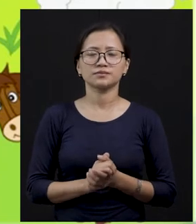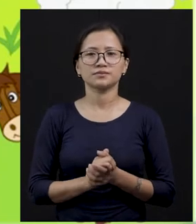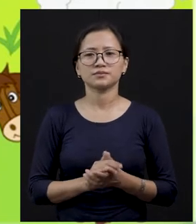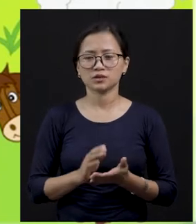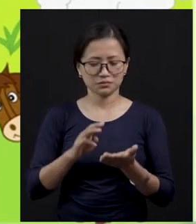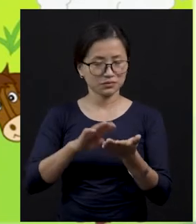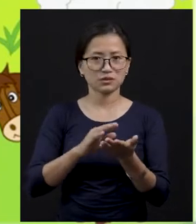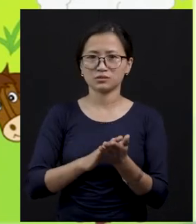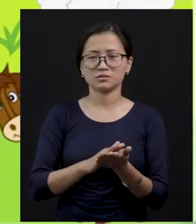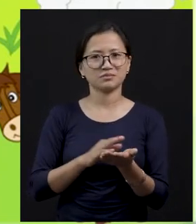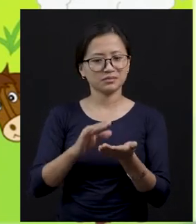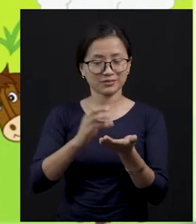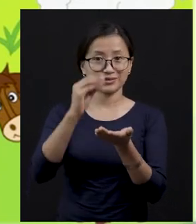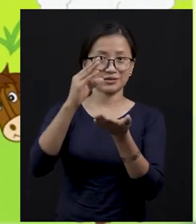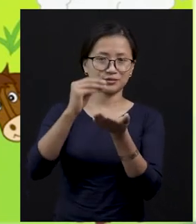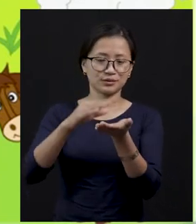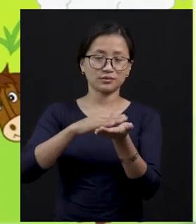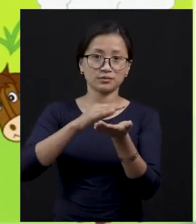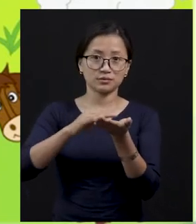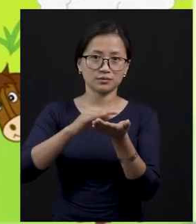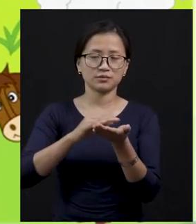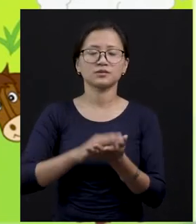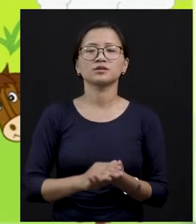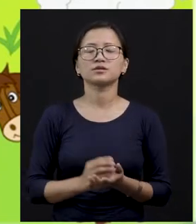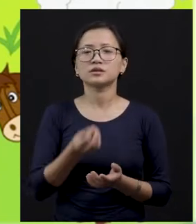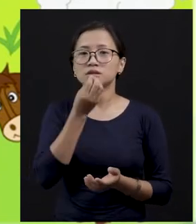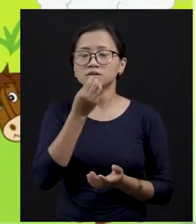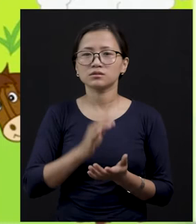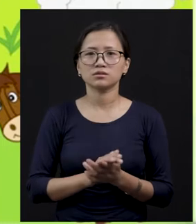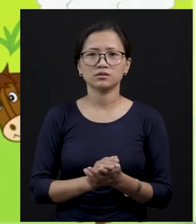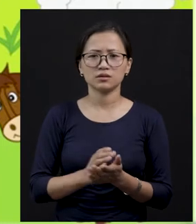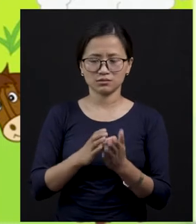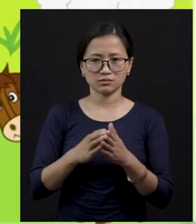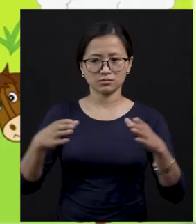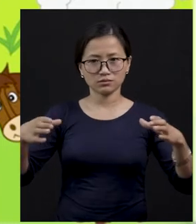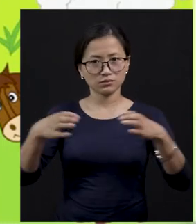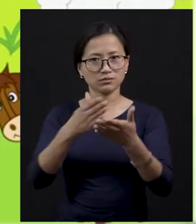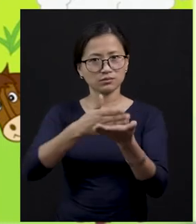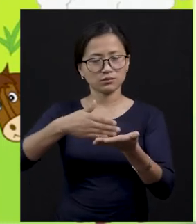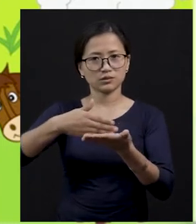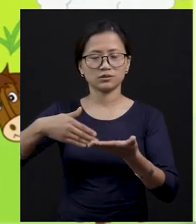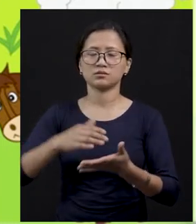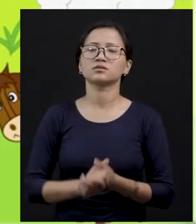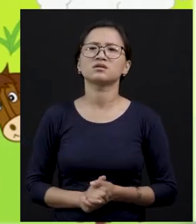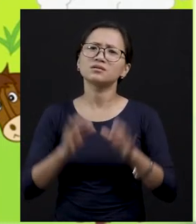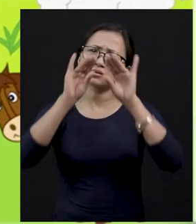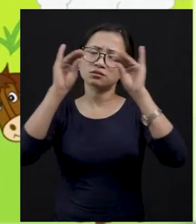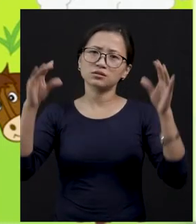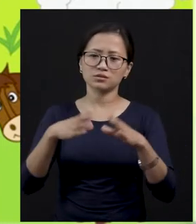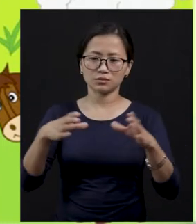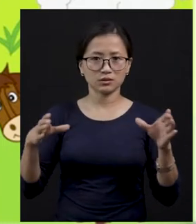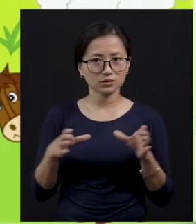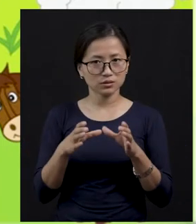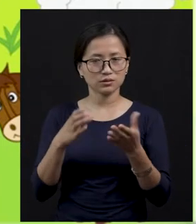you apply on the face, okay? No. But the cream that we eat in the cake, right? In the Christmas cake, in the